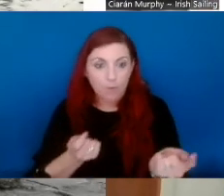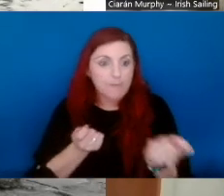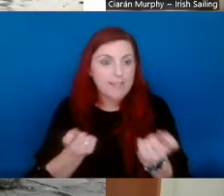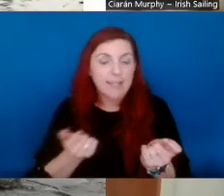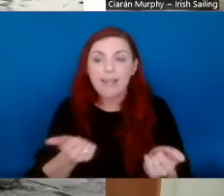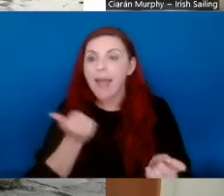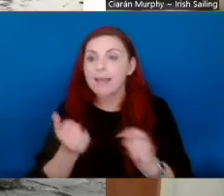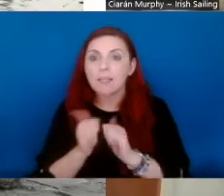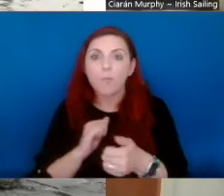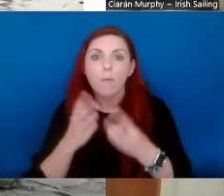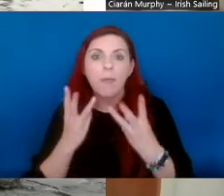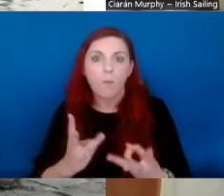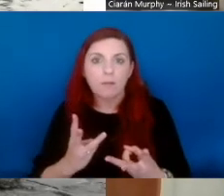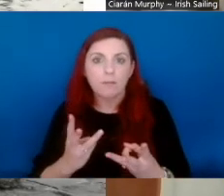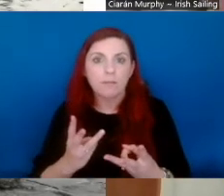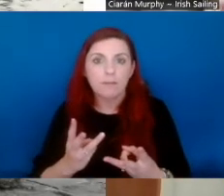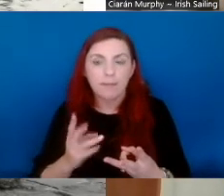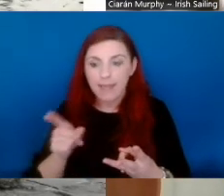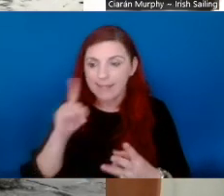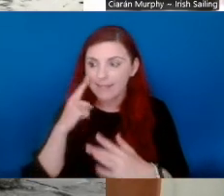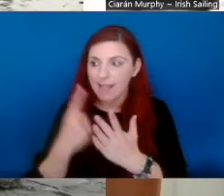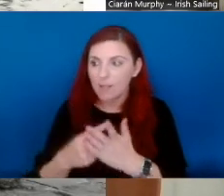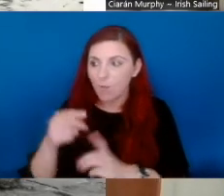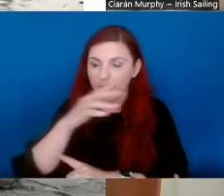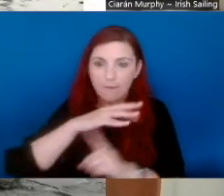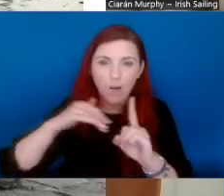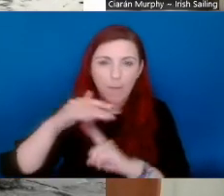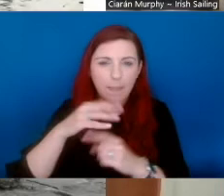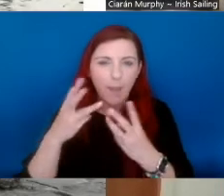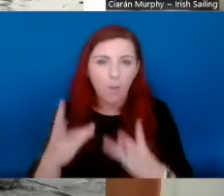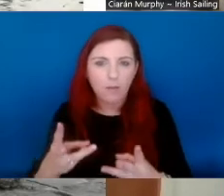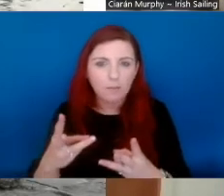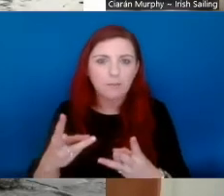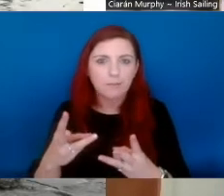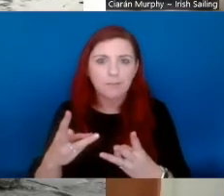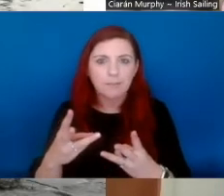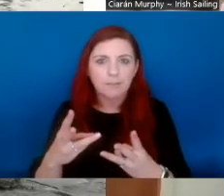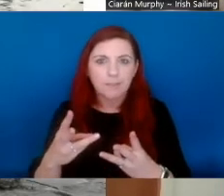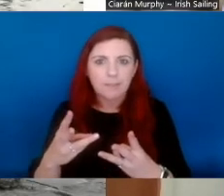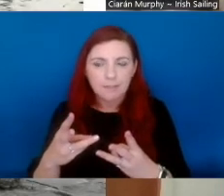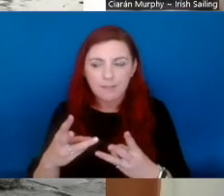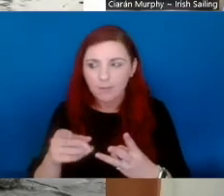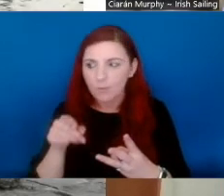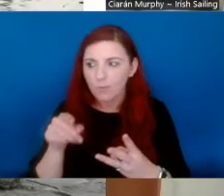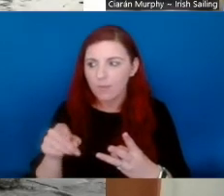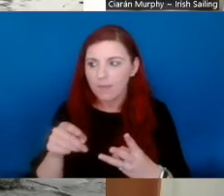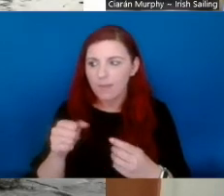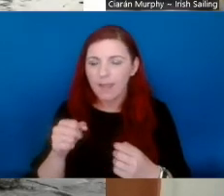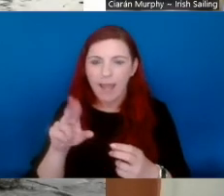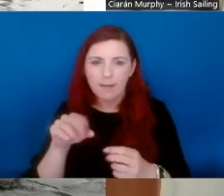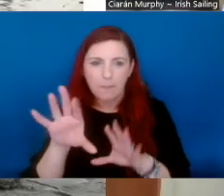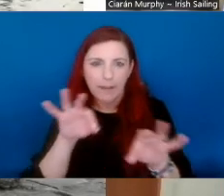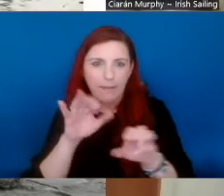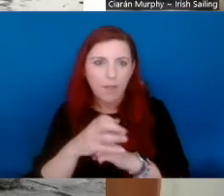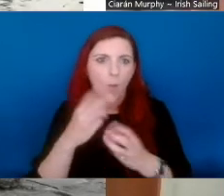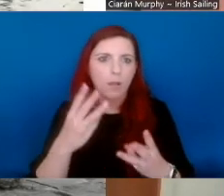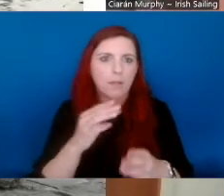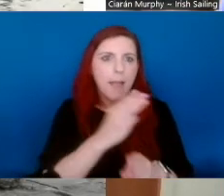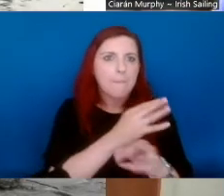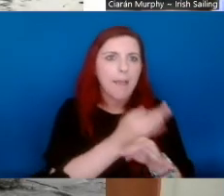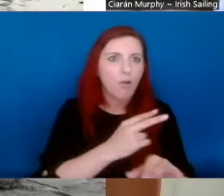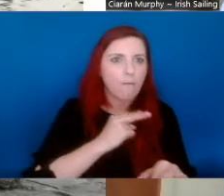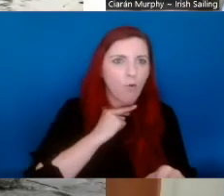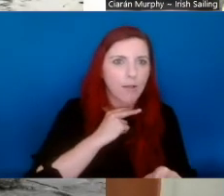tappable platform for the end user to facilitate what they want their environment to look like,